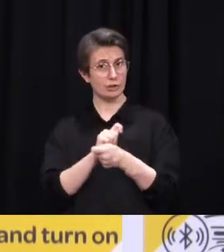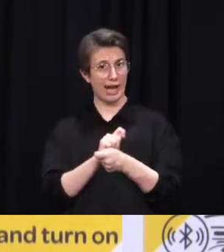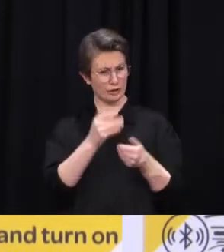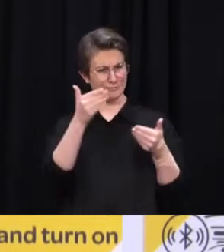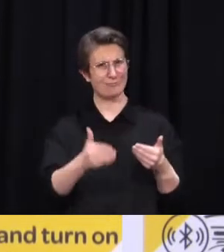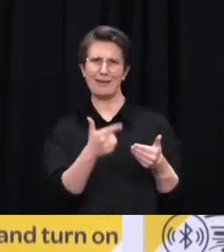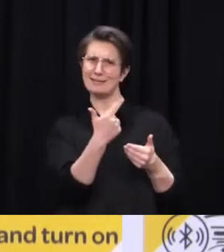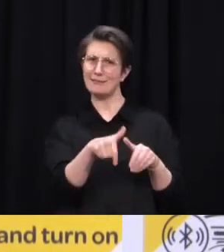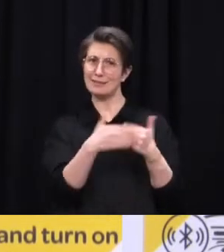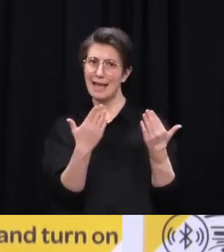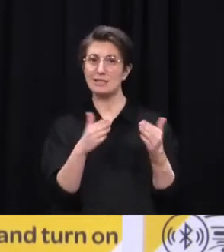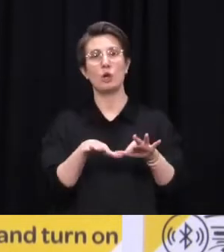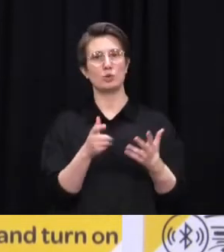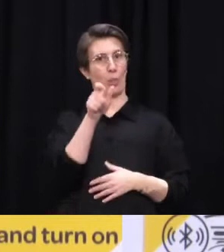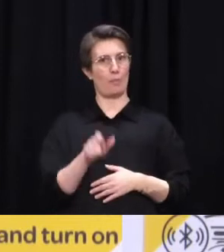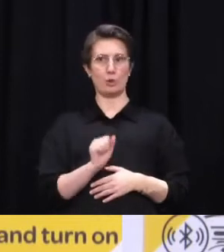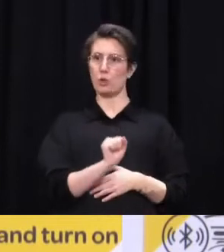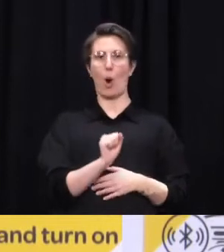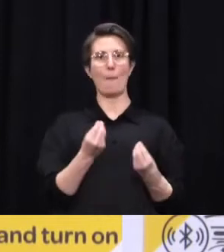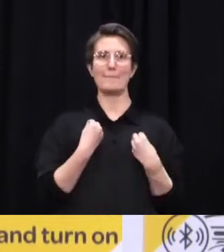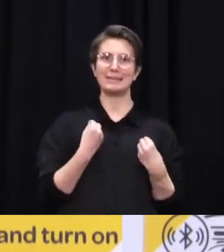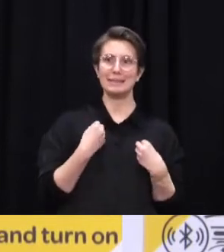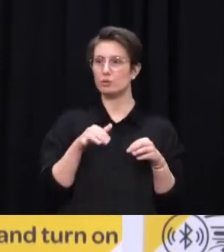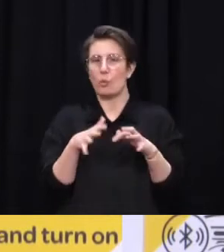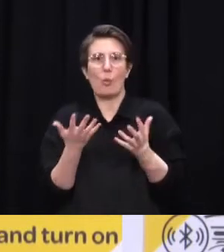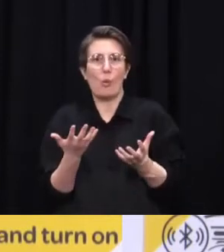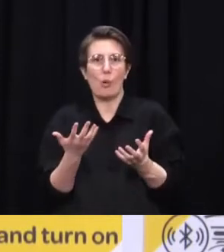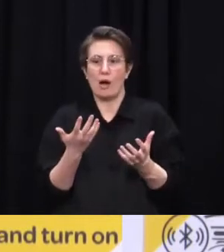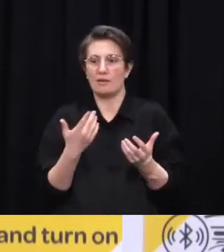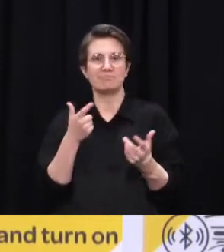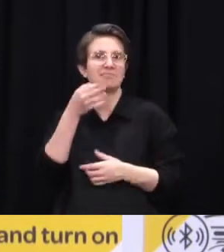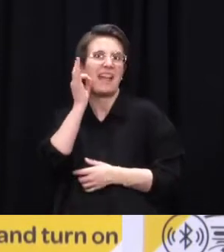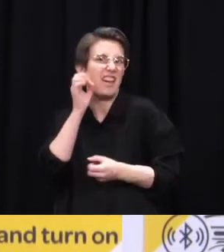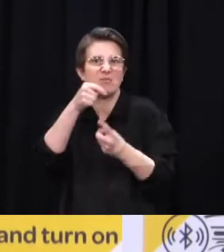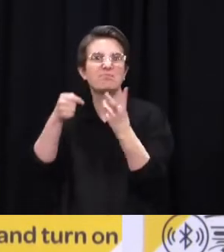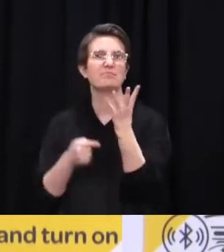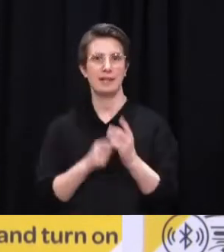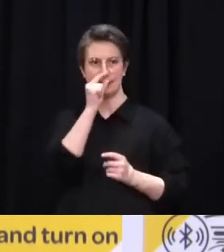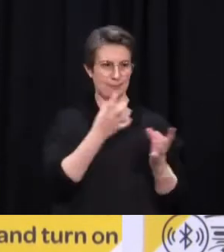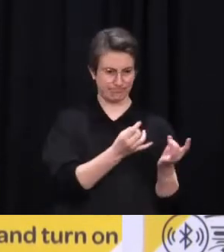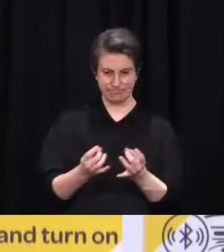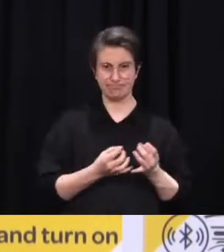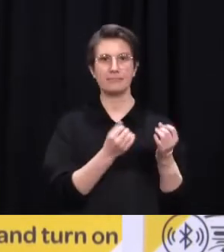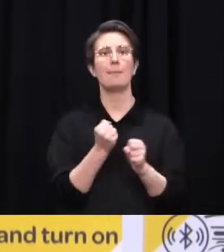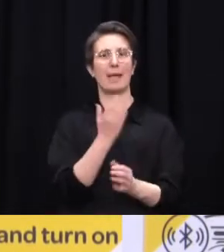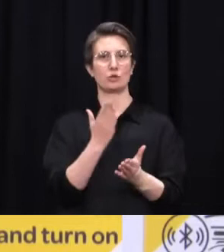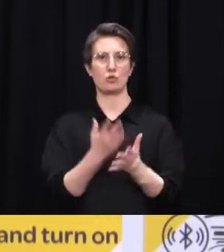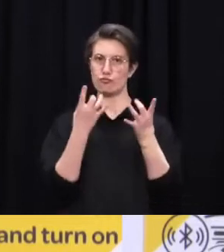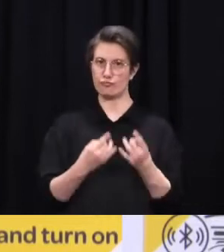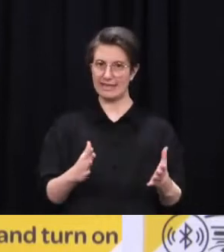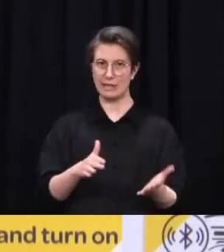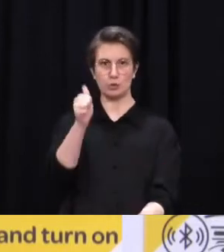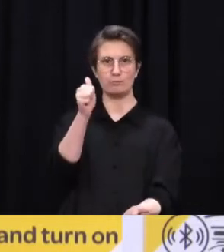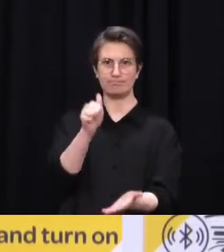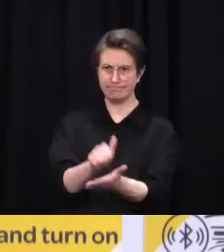additional responsibility that we are placing on them, but we ask them to do that as quickly as they possibly can. In terms of support